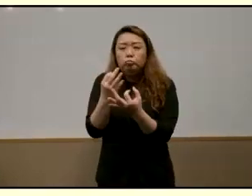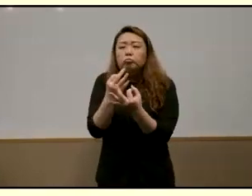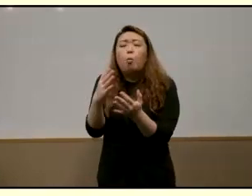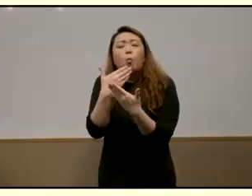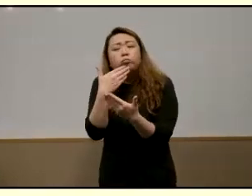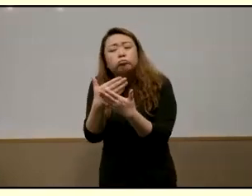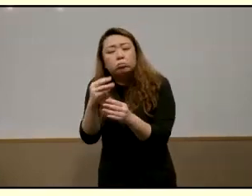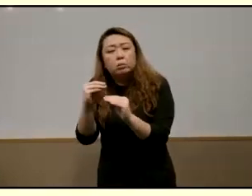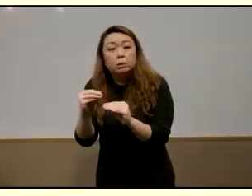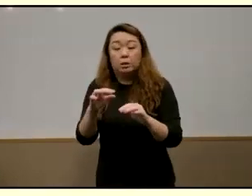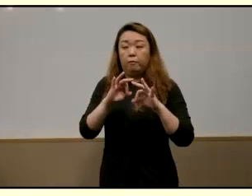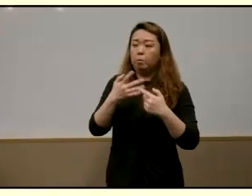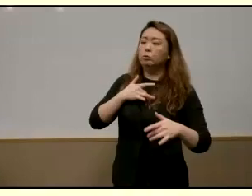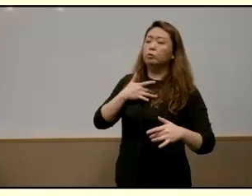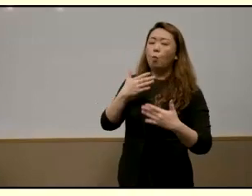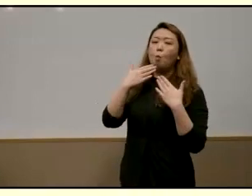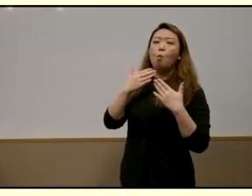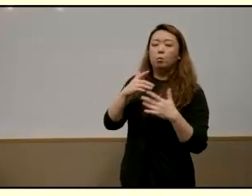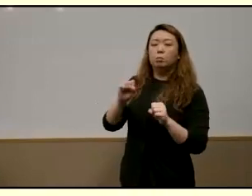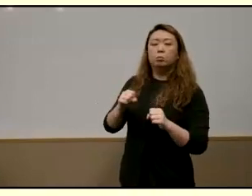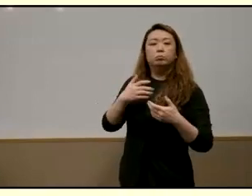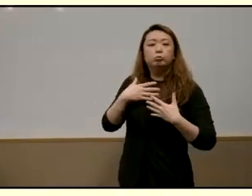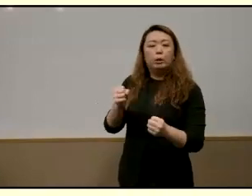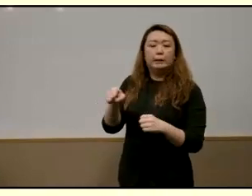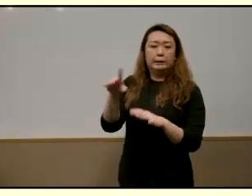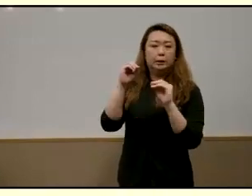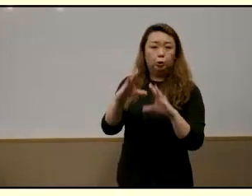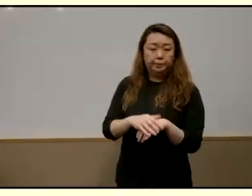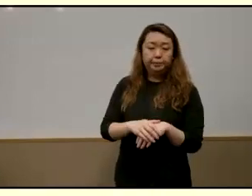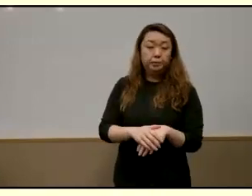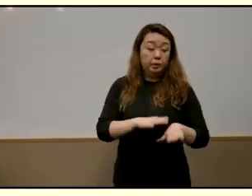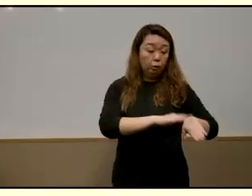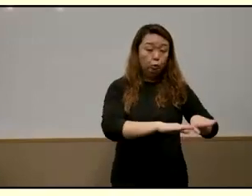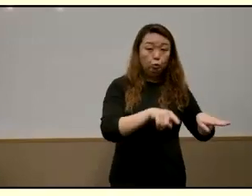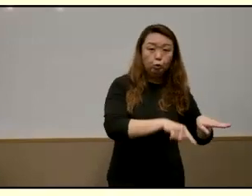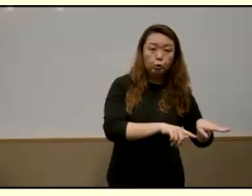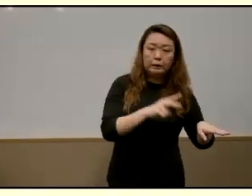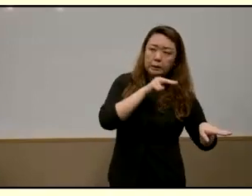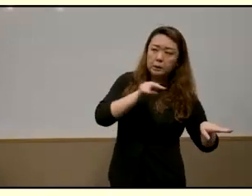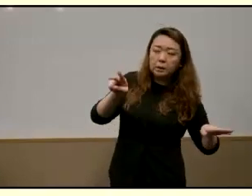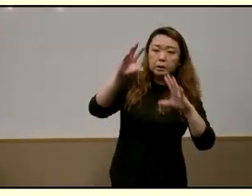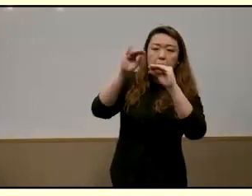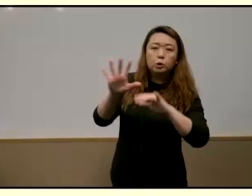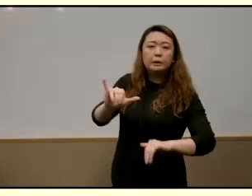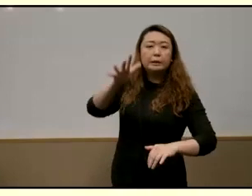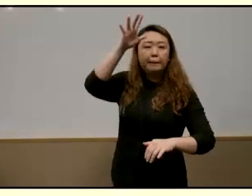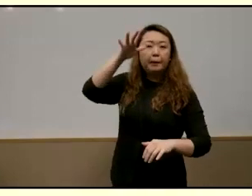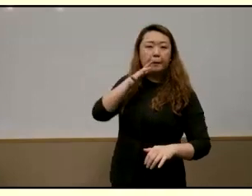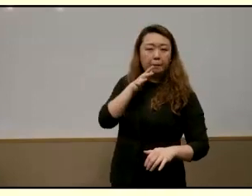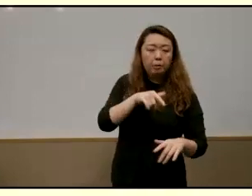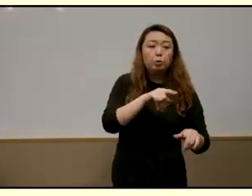of information between the home and the school so children would consult teachers on their education and even their personal life decisions